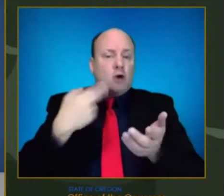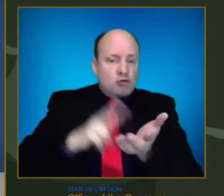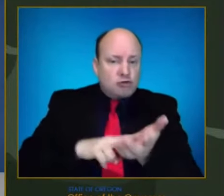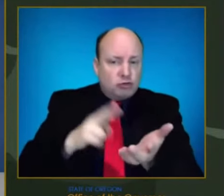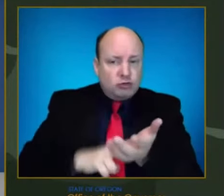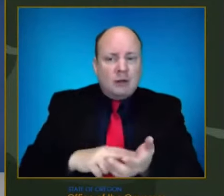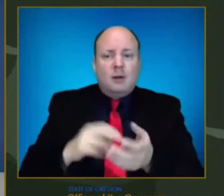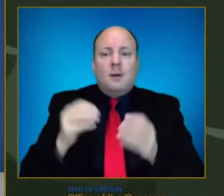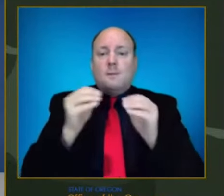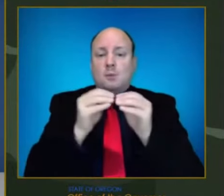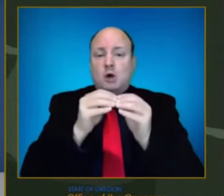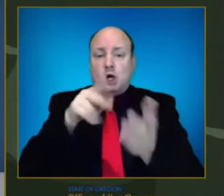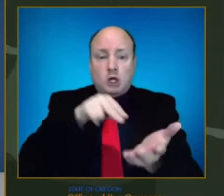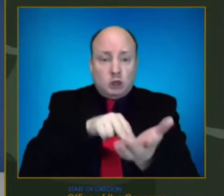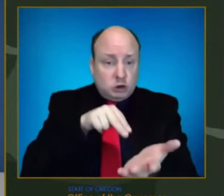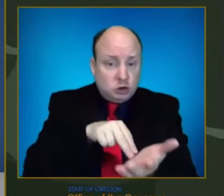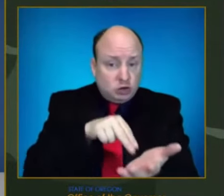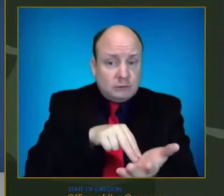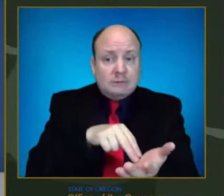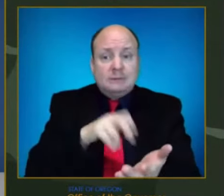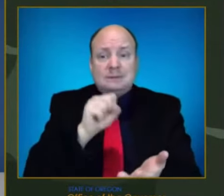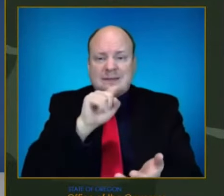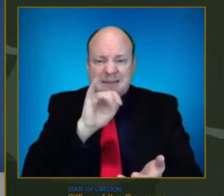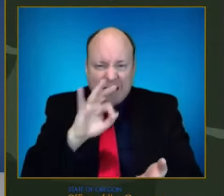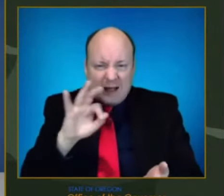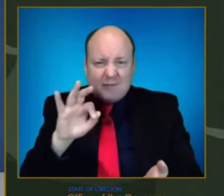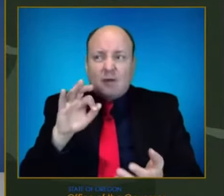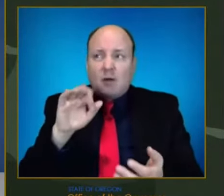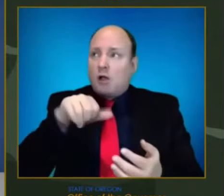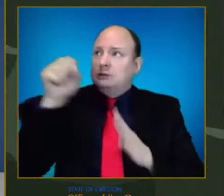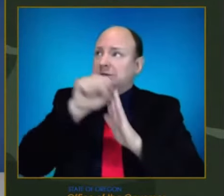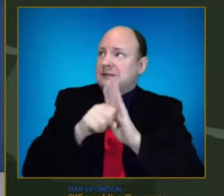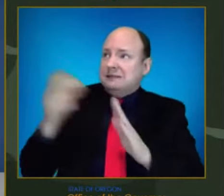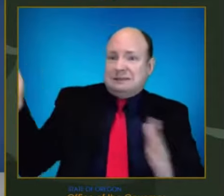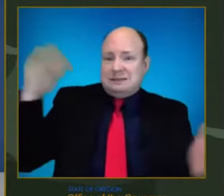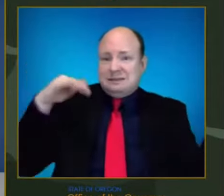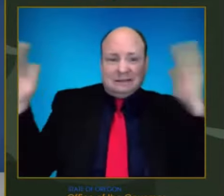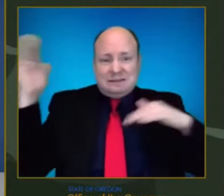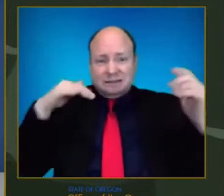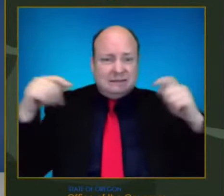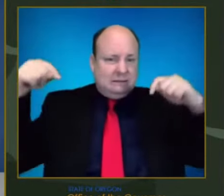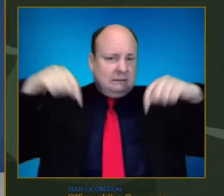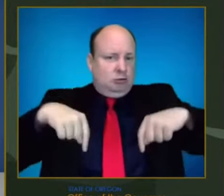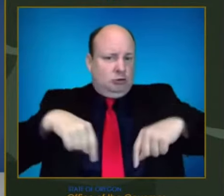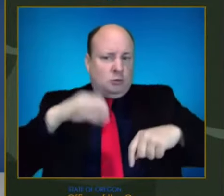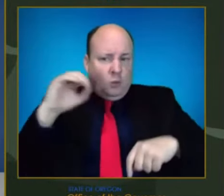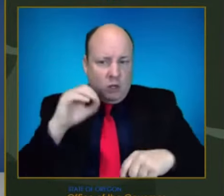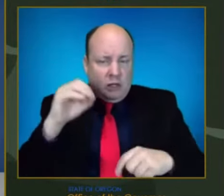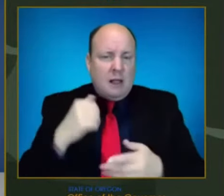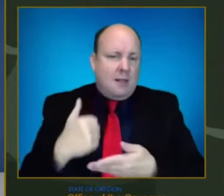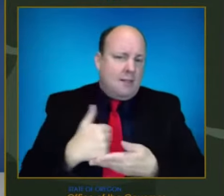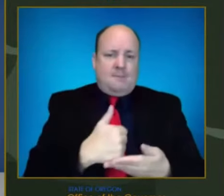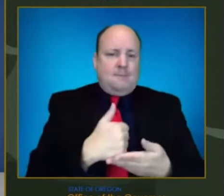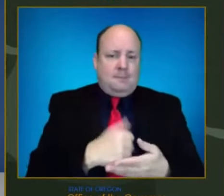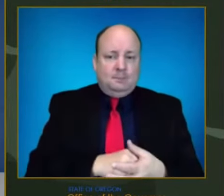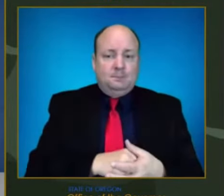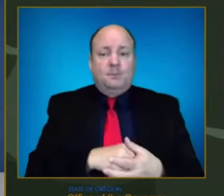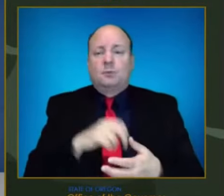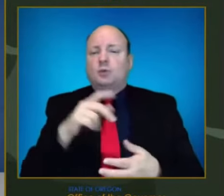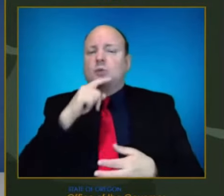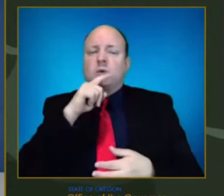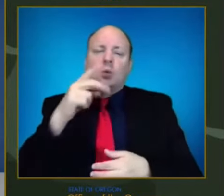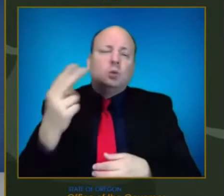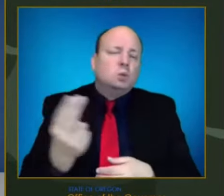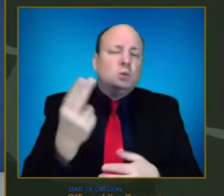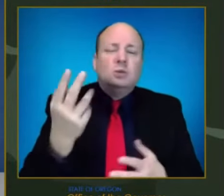state into Oregon's already hard pressed hospitals and vaccination clinics. We'll use every lever at our disposal, including the regional